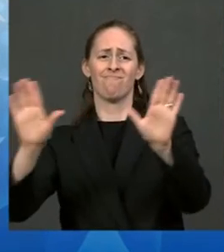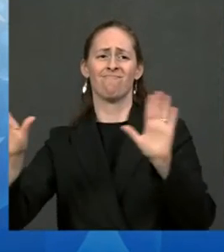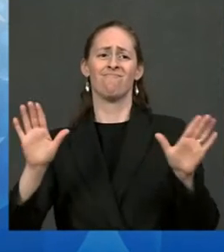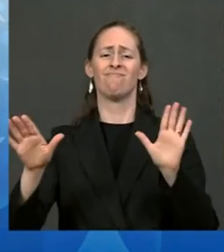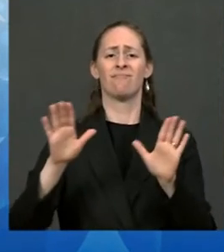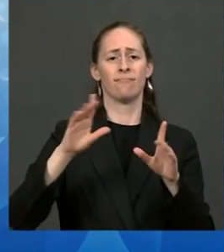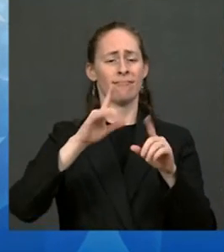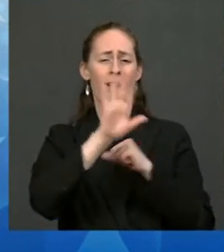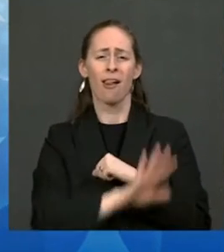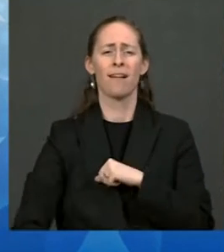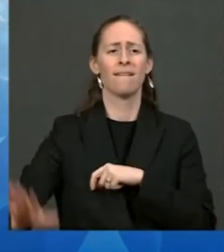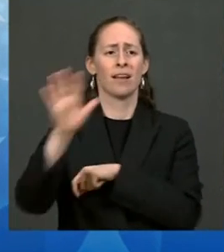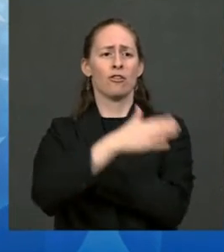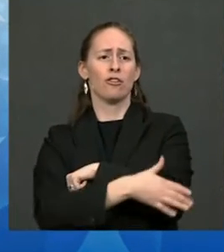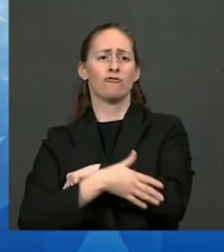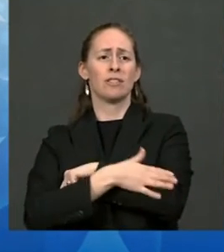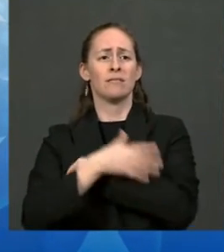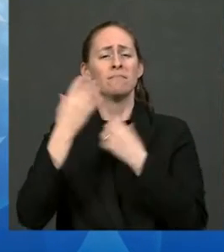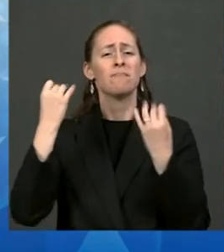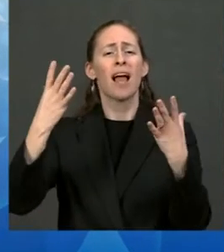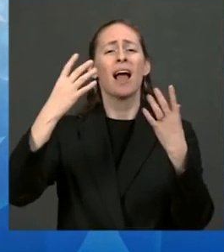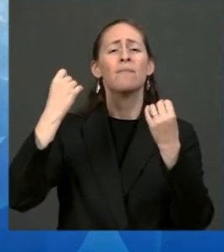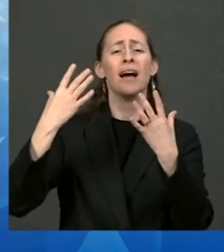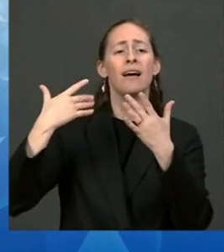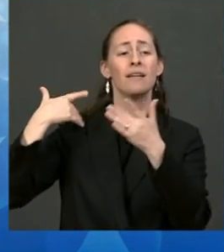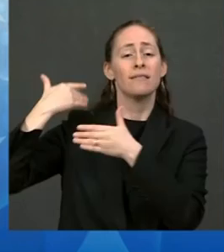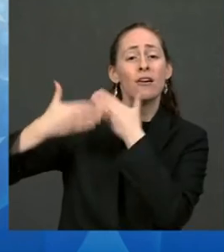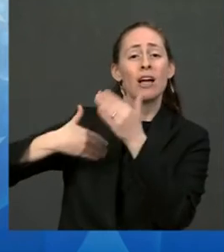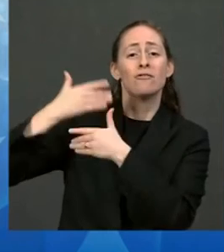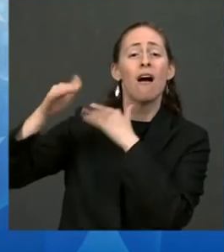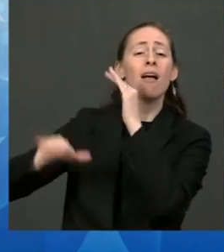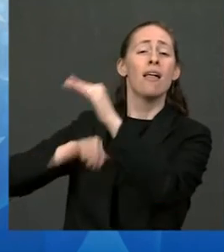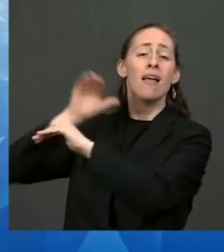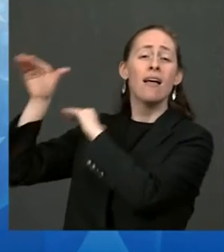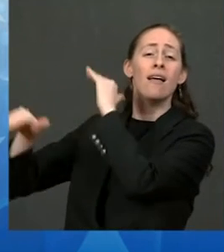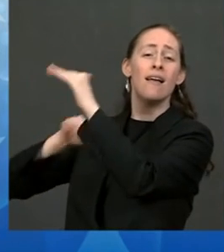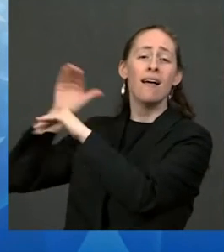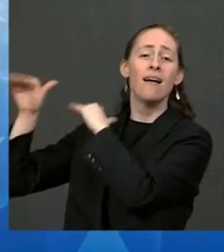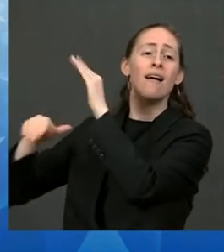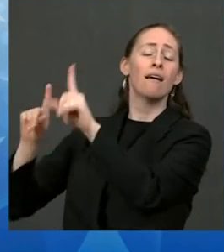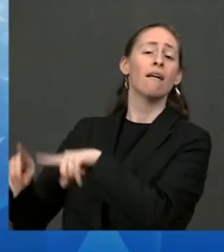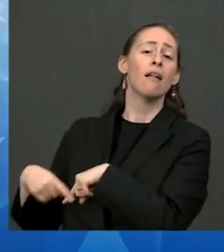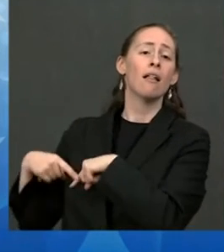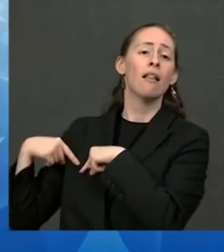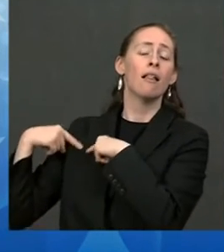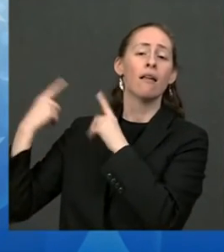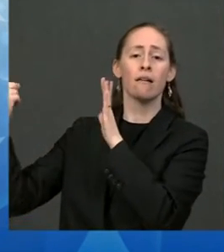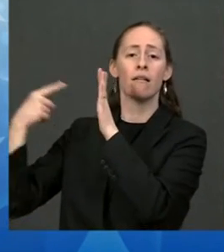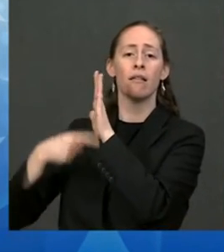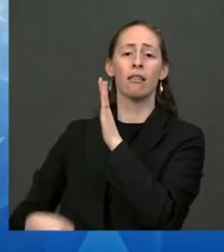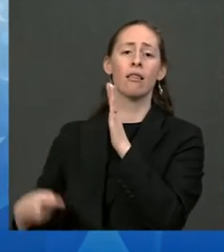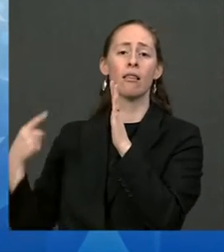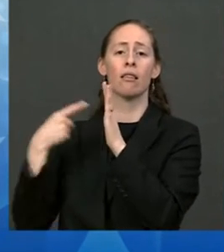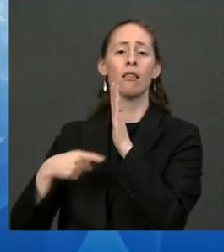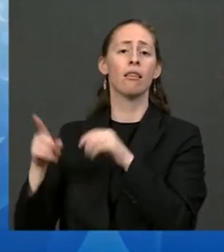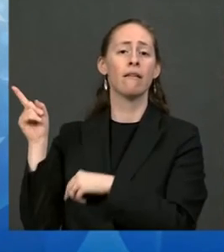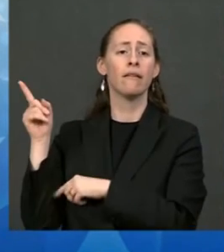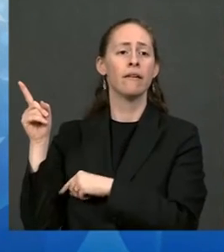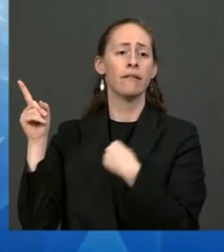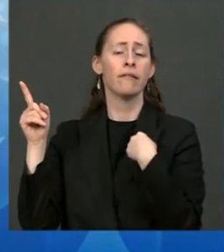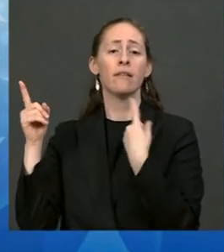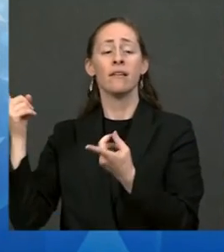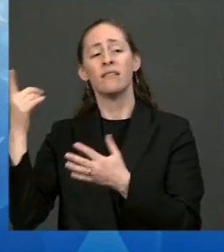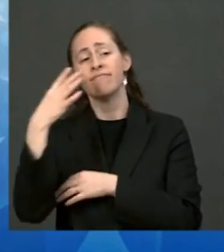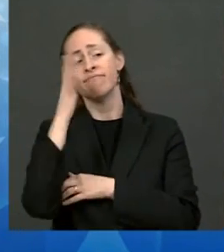have been spoken of for generations but which so often have been mired by indifference. Our voices have been